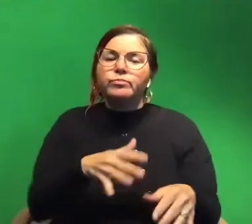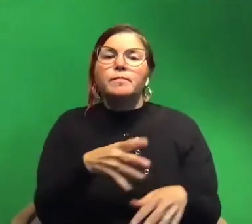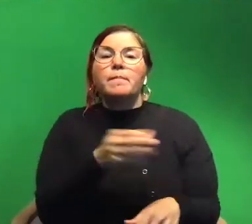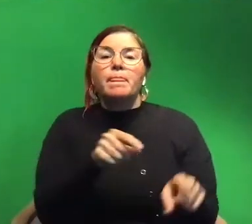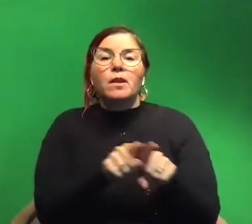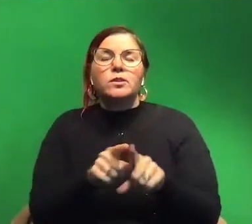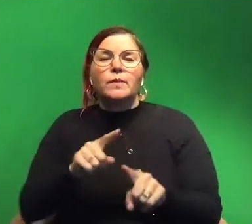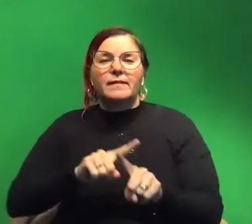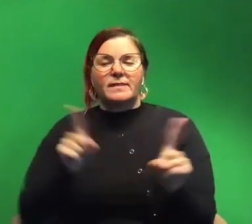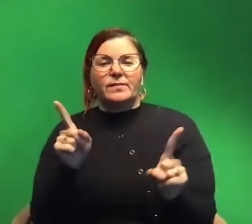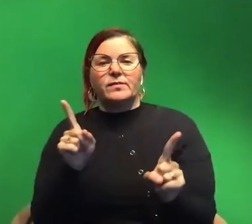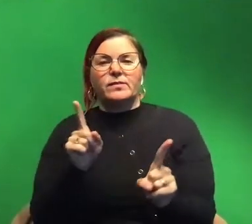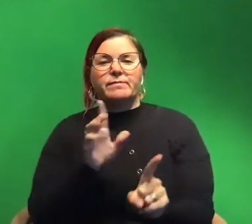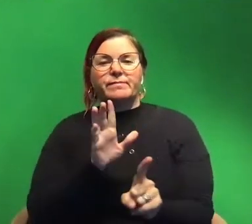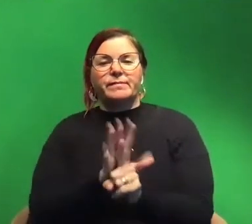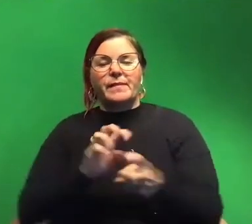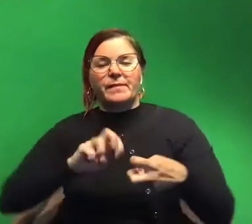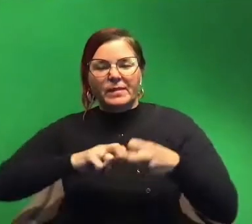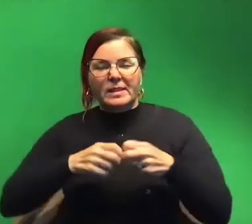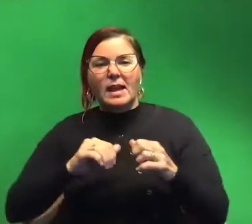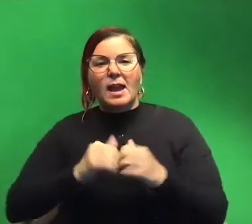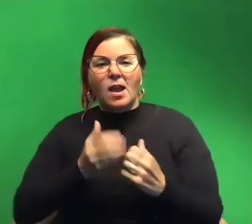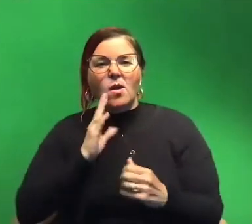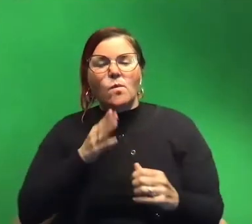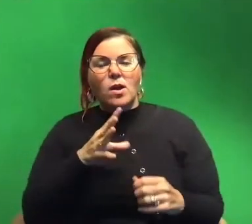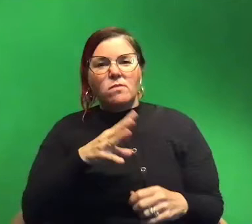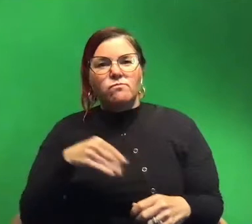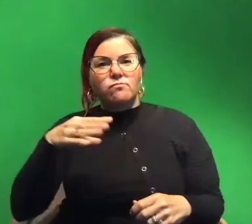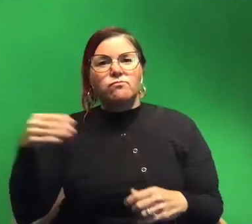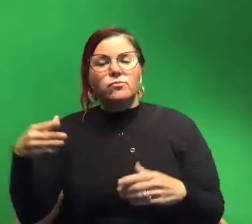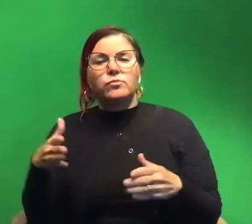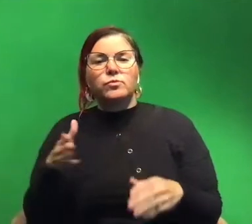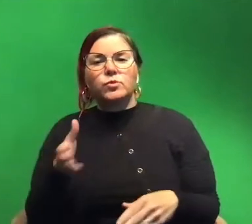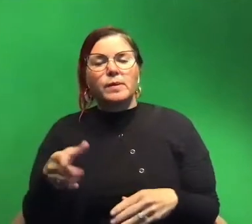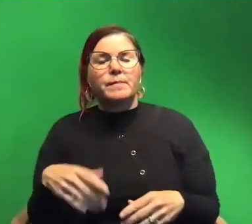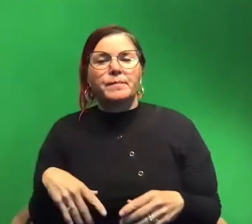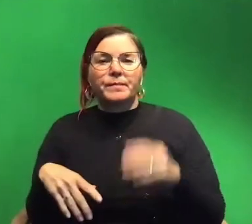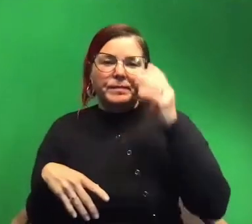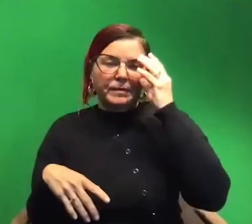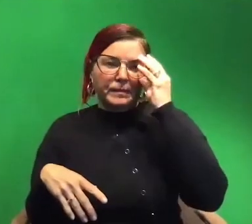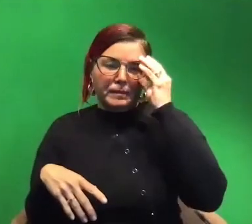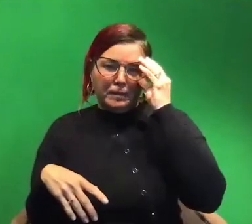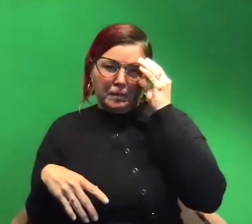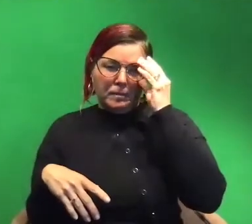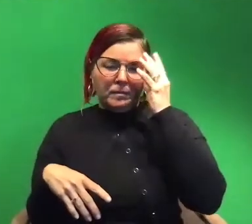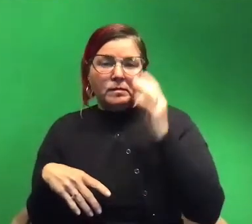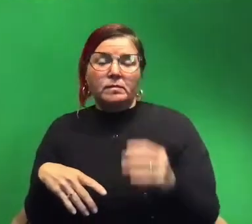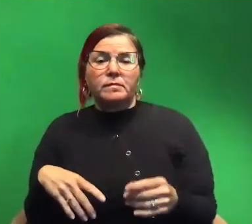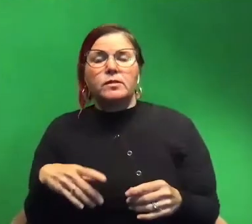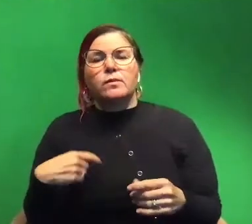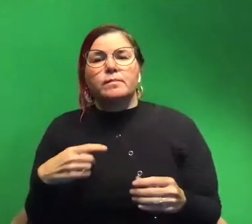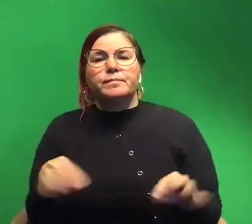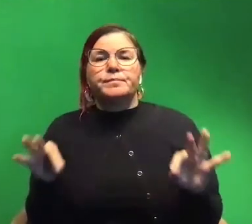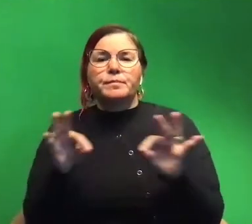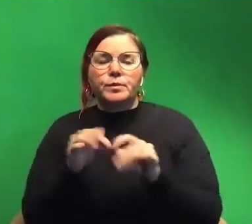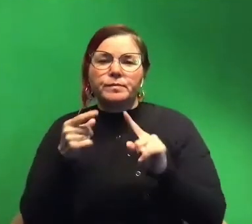difference within the physics of how they're gonna swim. Reynolds numbers are a big thing that comes into play when we talk about squid